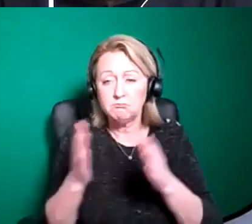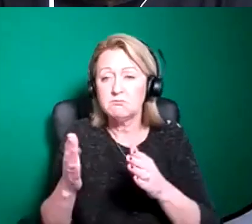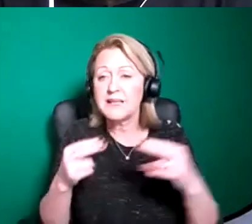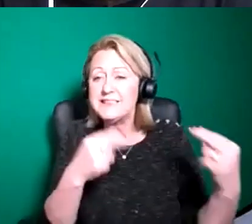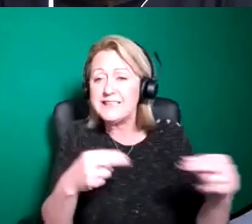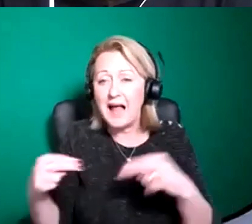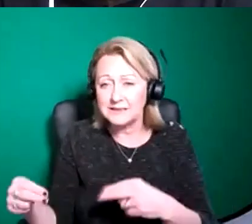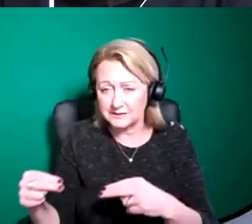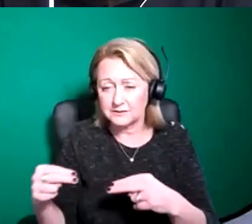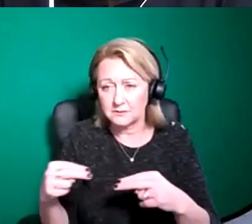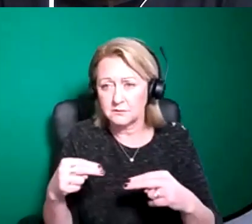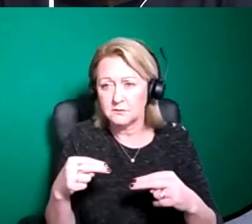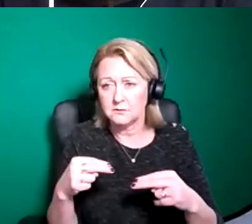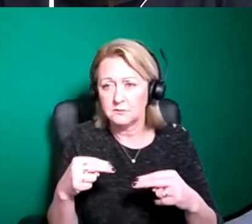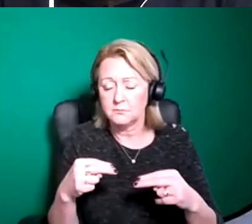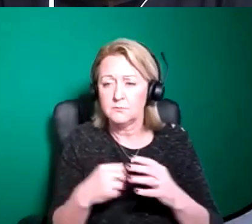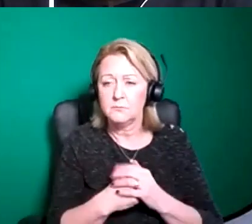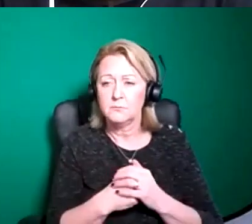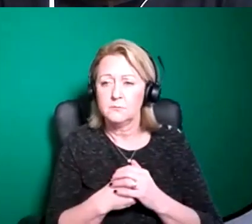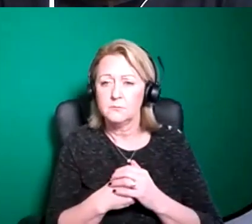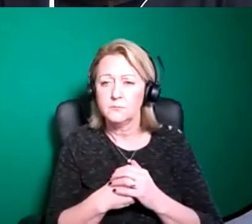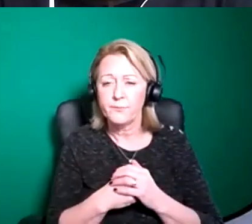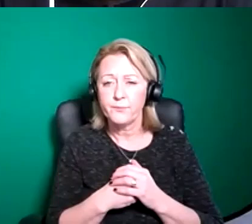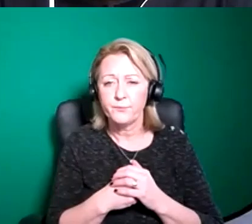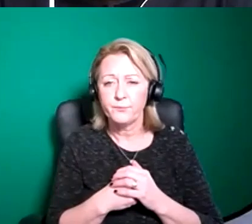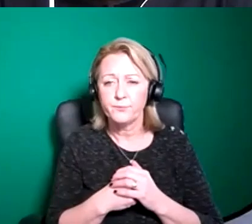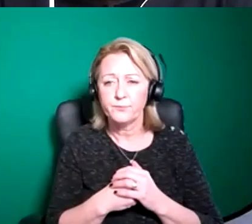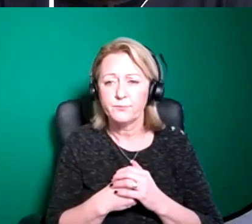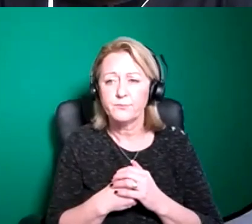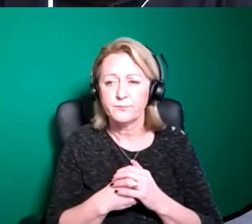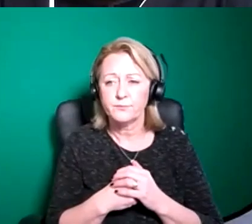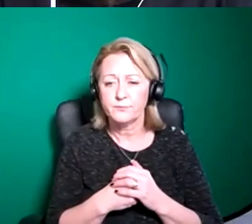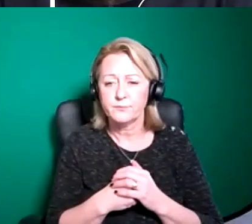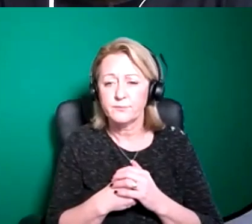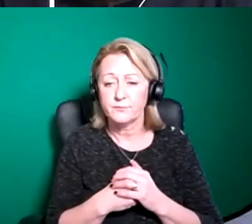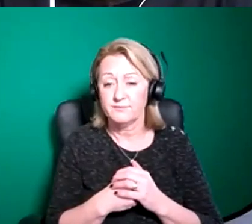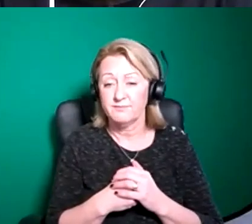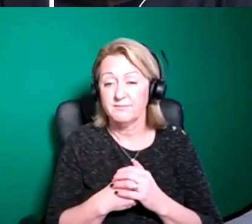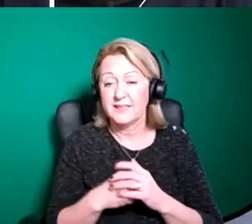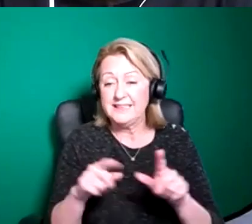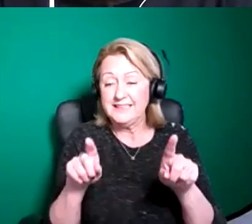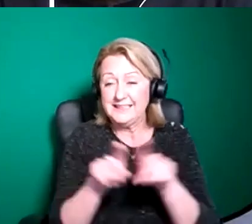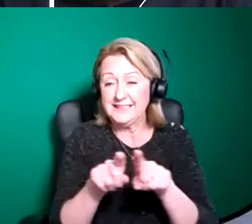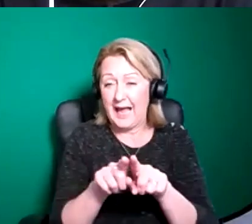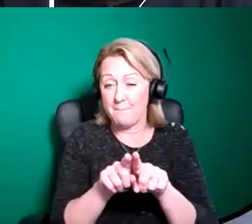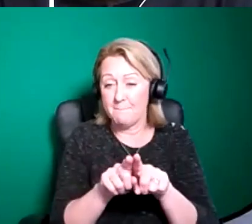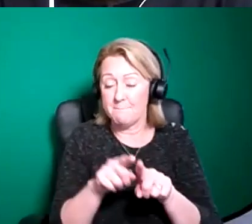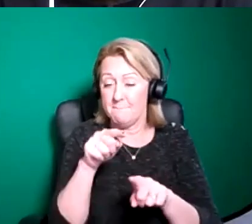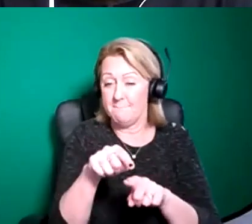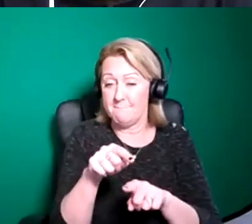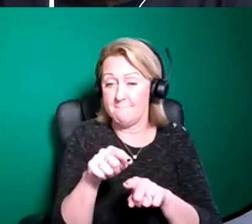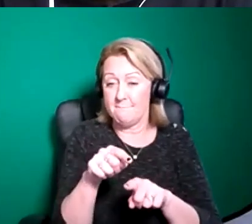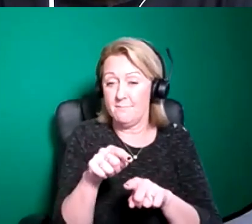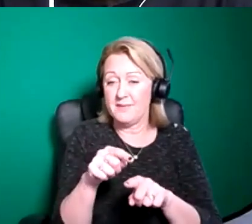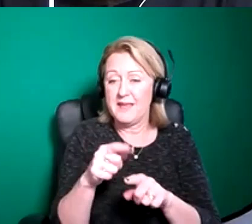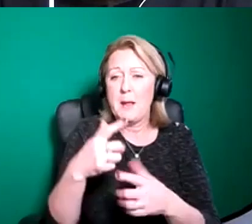dance piece um as was the um mimbre piece which is uh um a